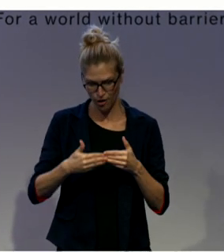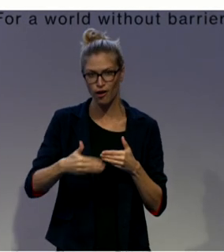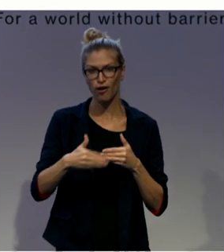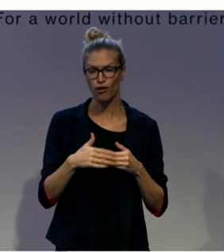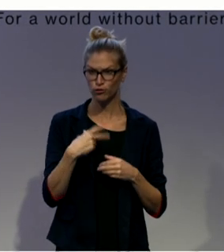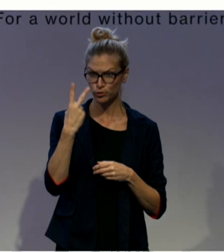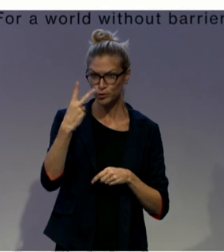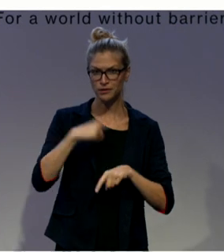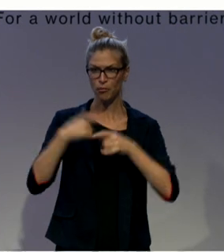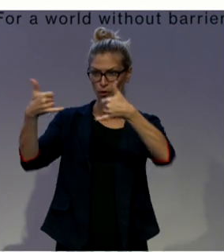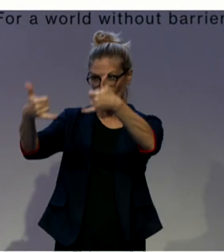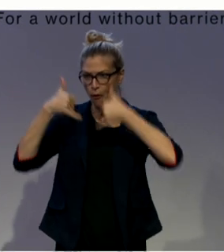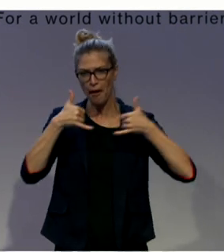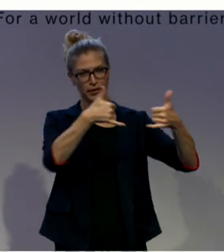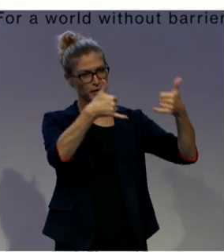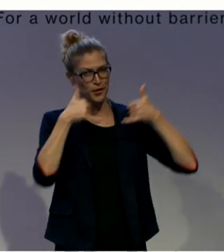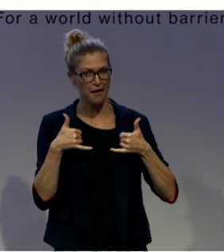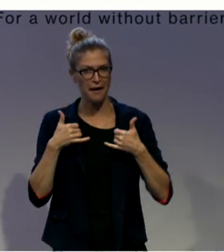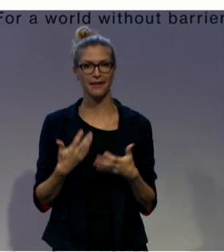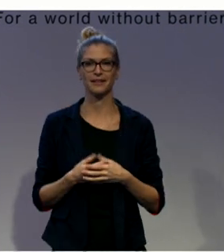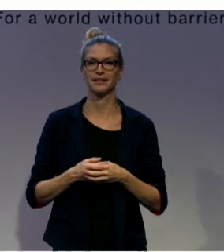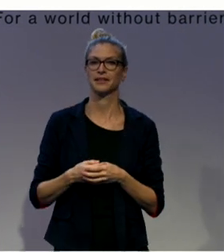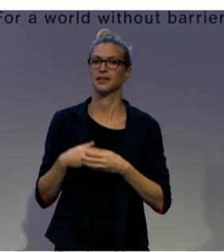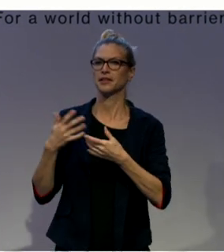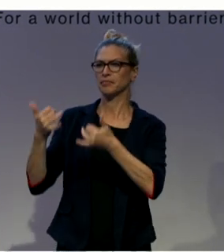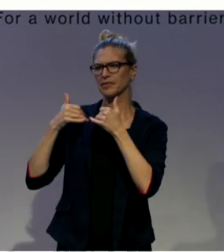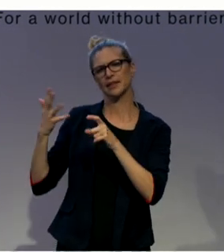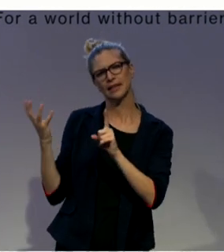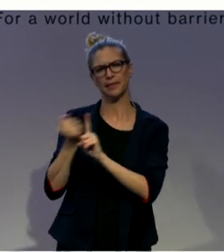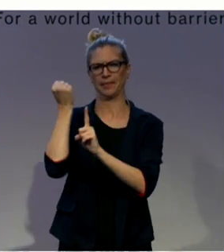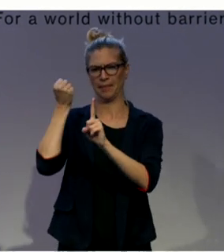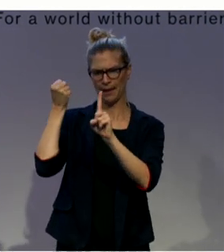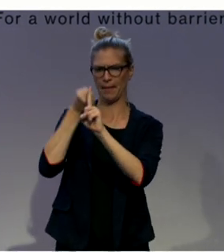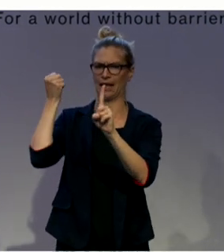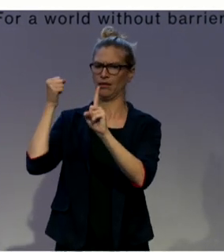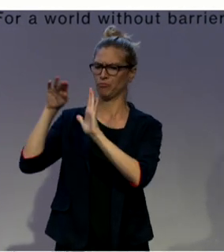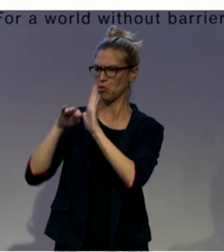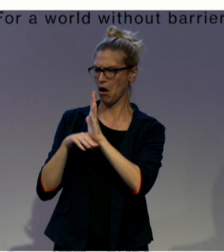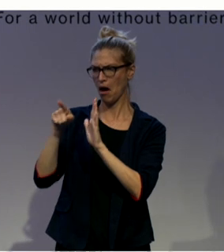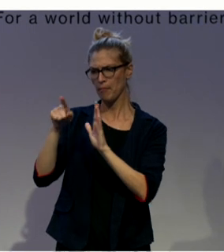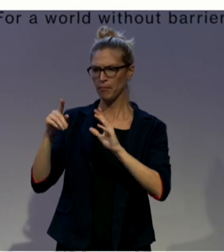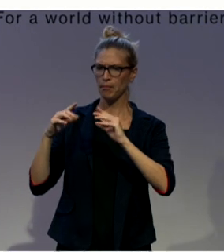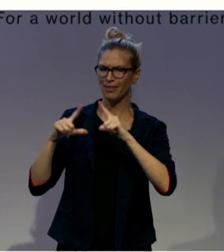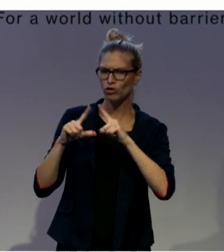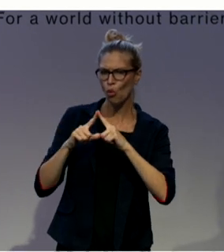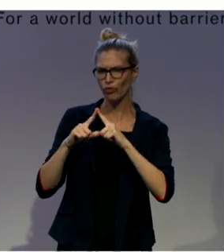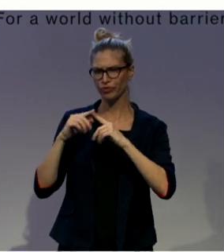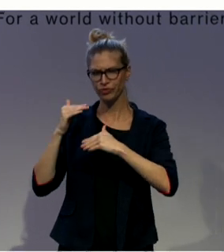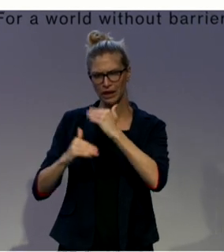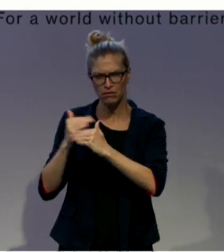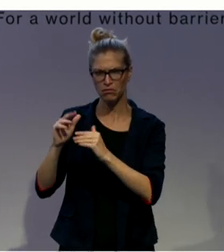Impact Trans Program, which recognizes our methodology as having a great potential to be replicated.